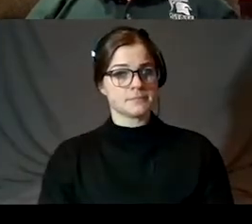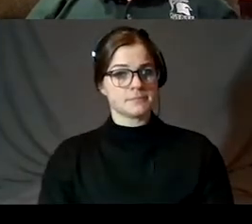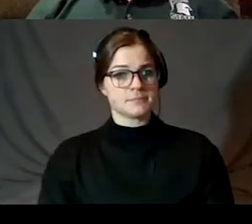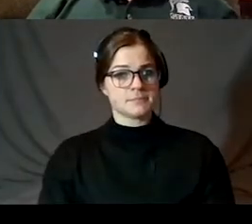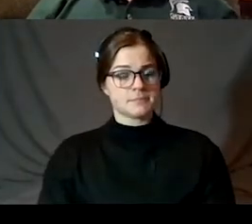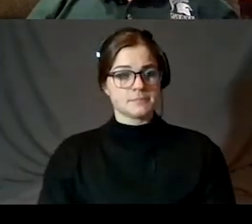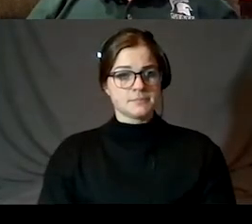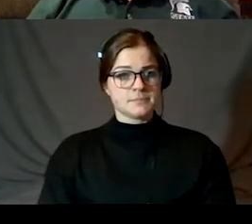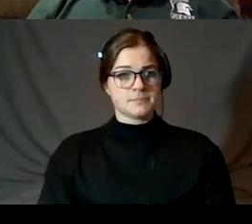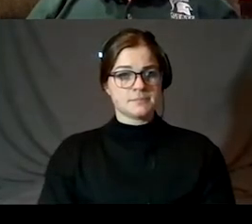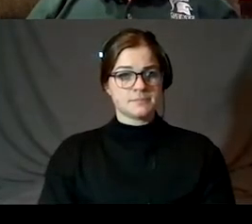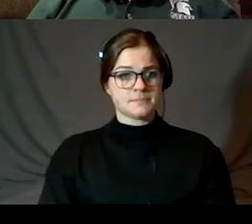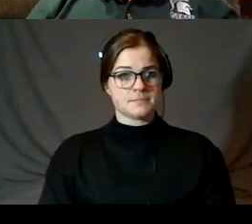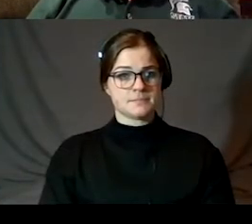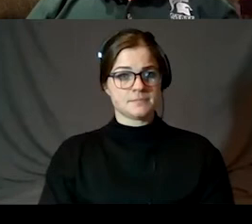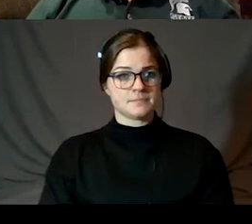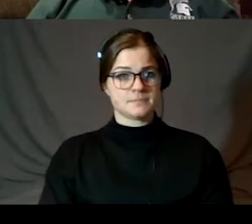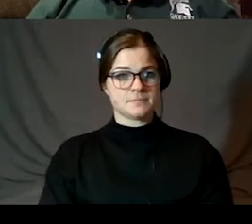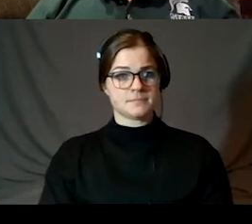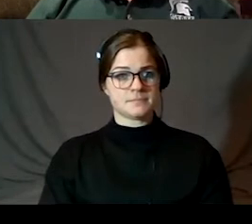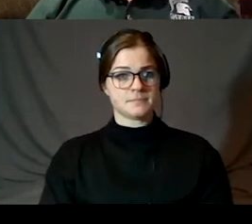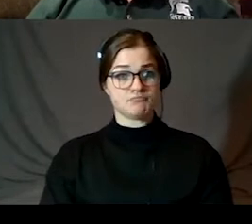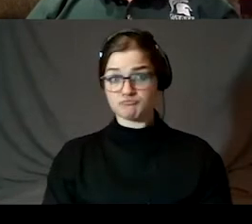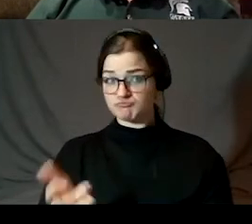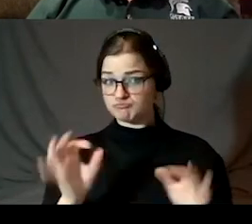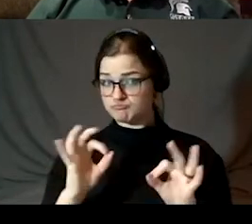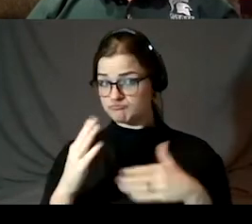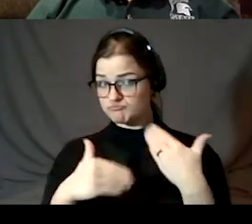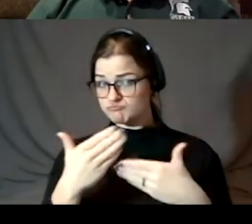So it sounds like, um, we continue on from here.